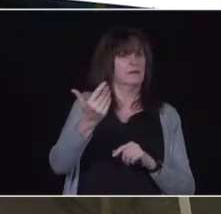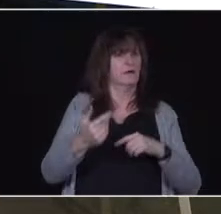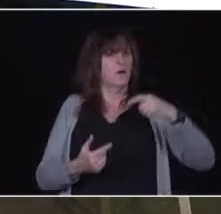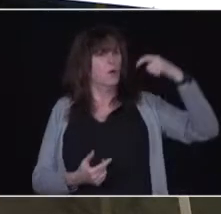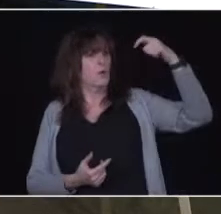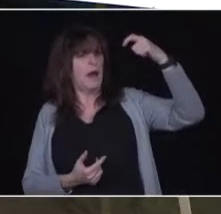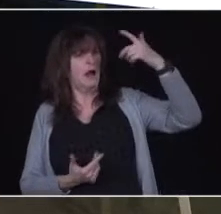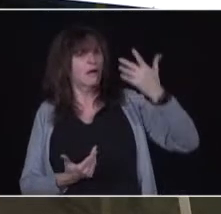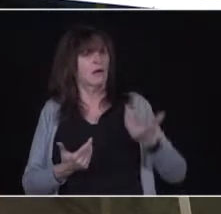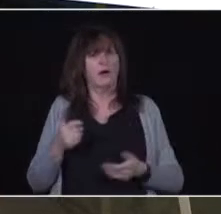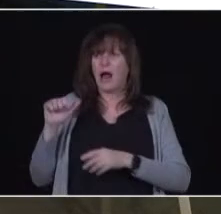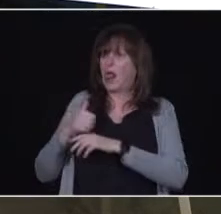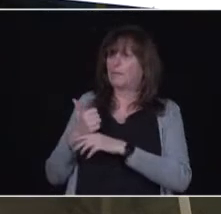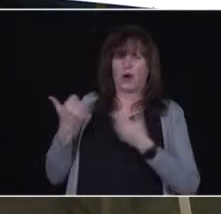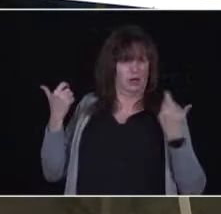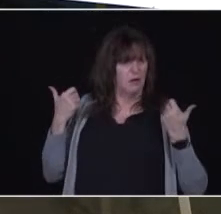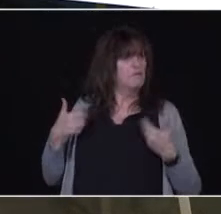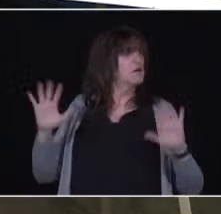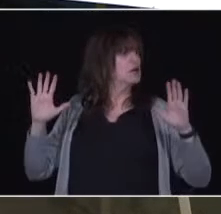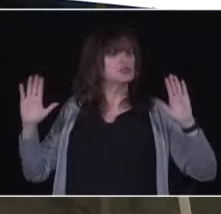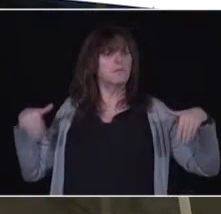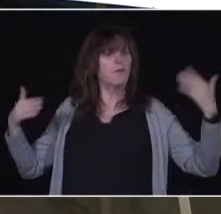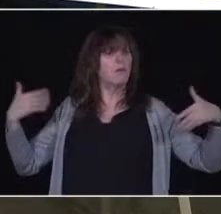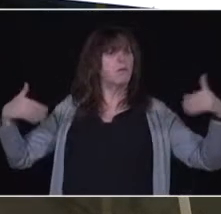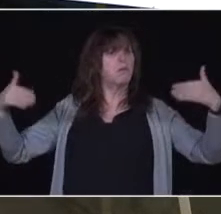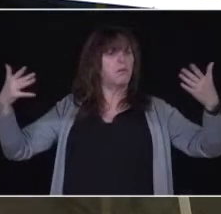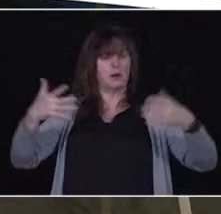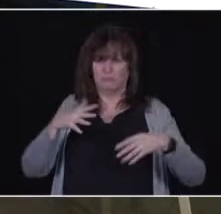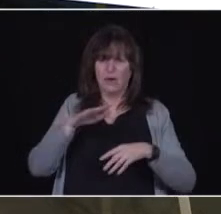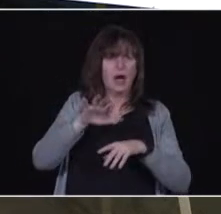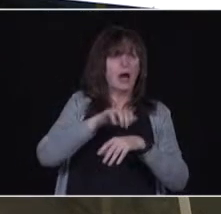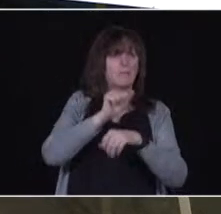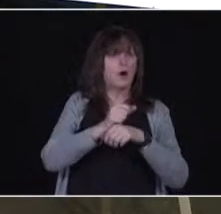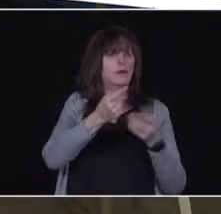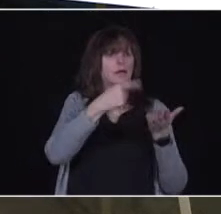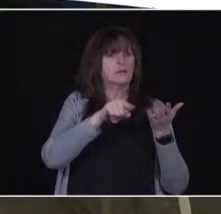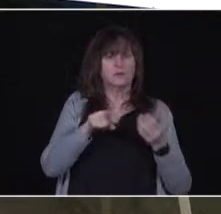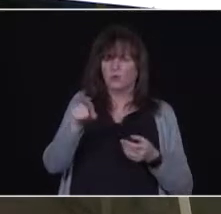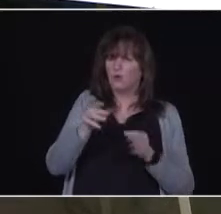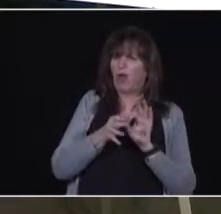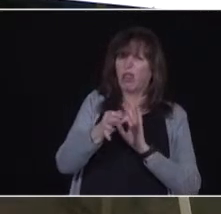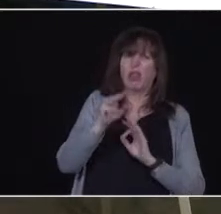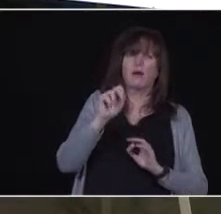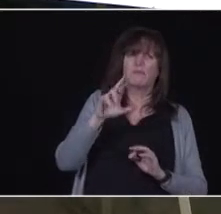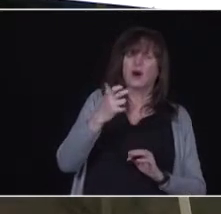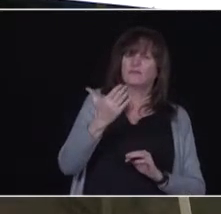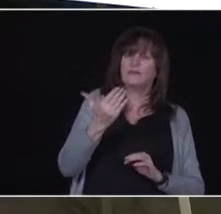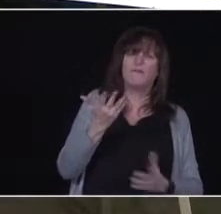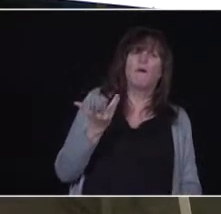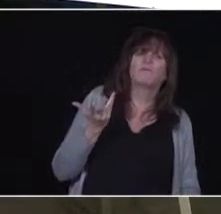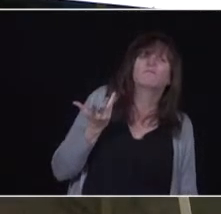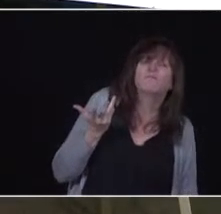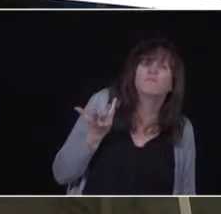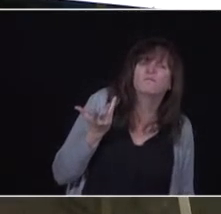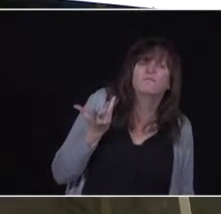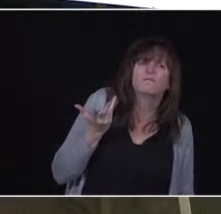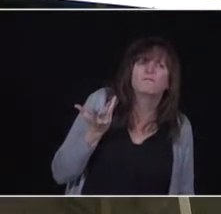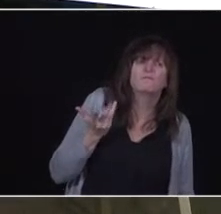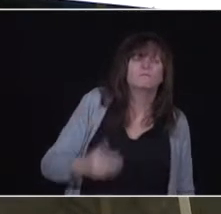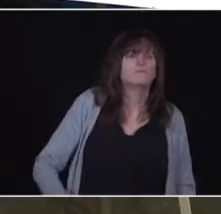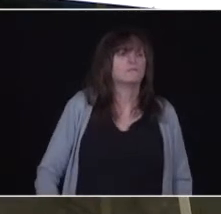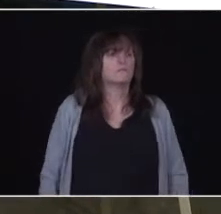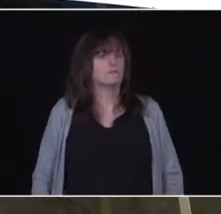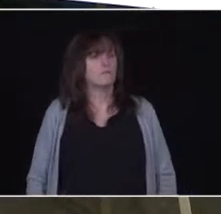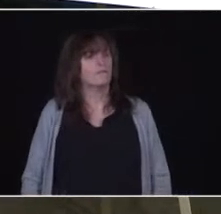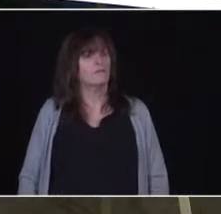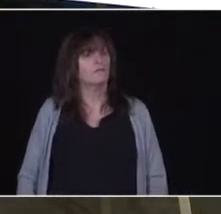people are getting appointments for as early as next week. So why the delay here in Ontario? Because none of the populations that are in this next four to five